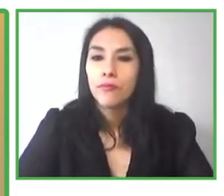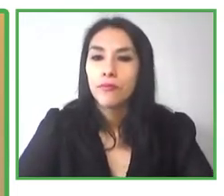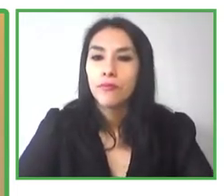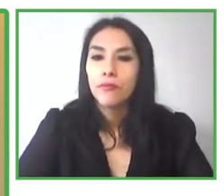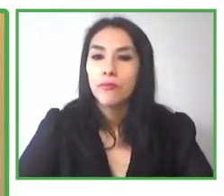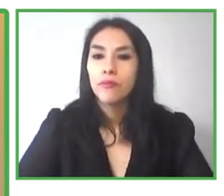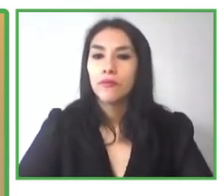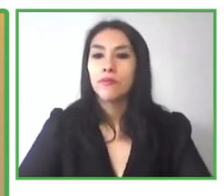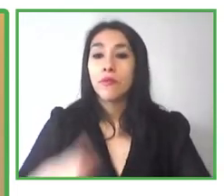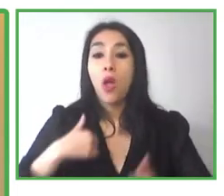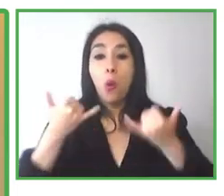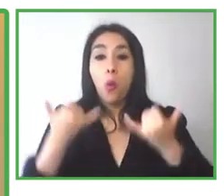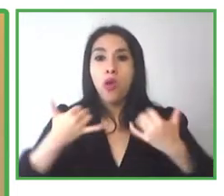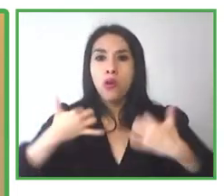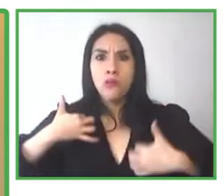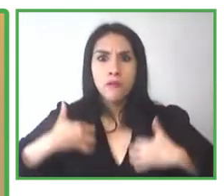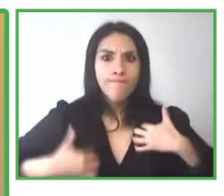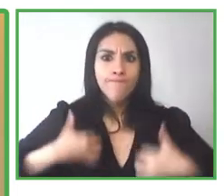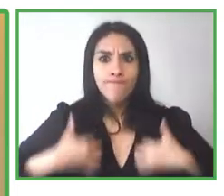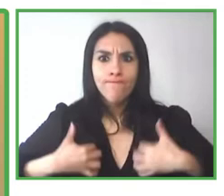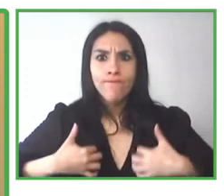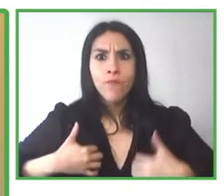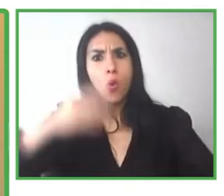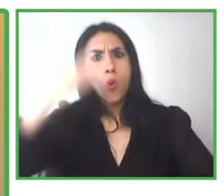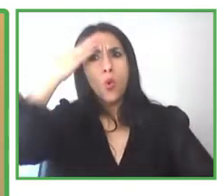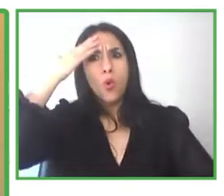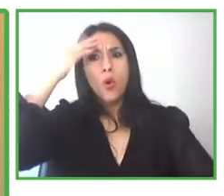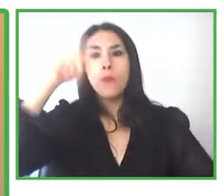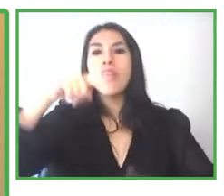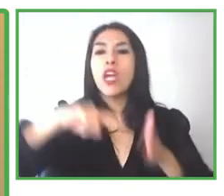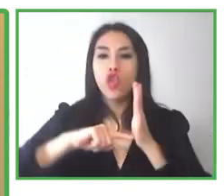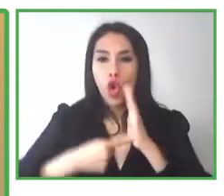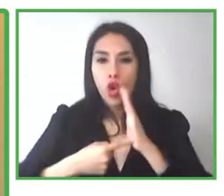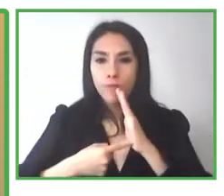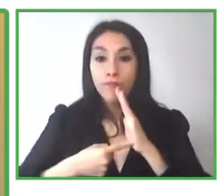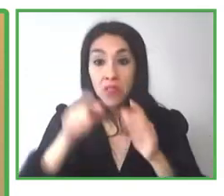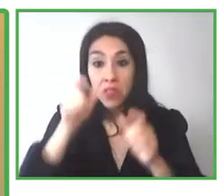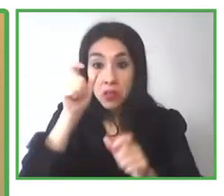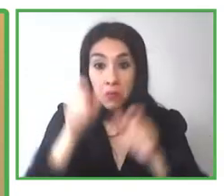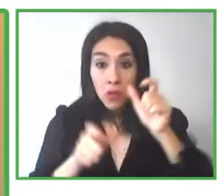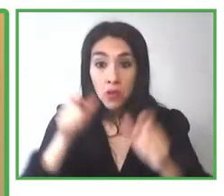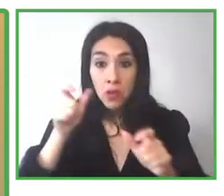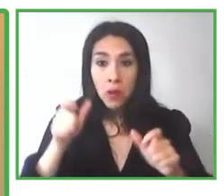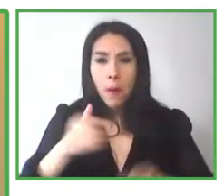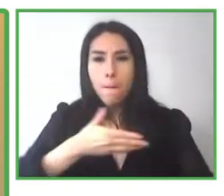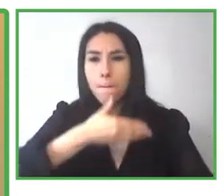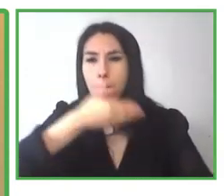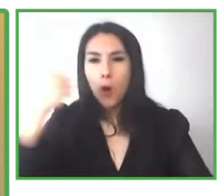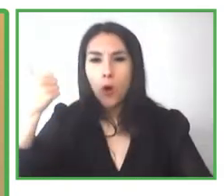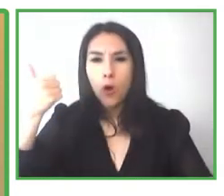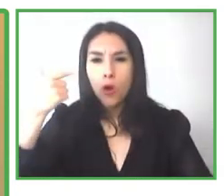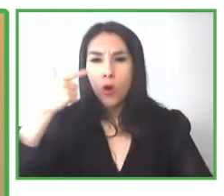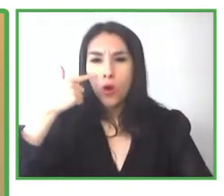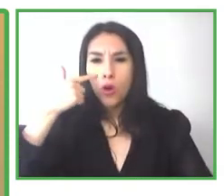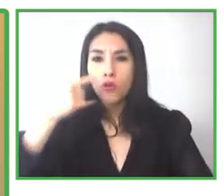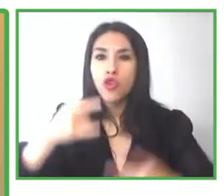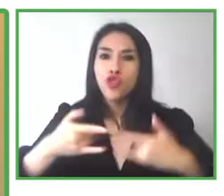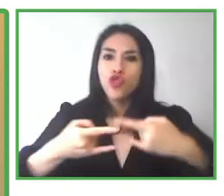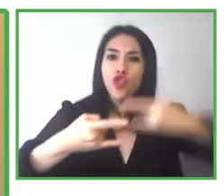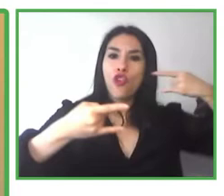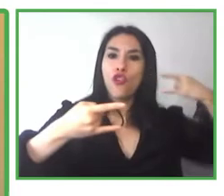ever since I was a child. This idea that technology can level the playing field